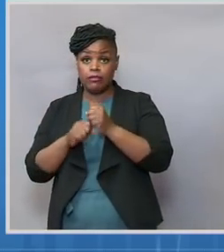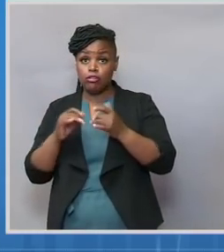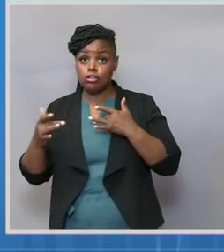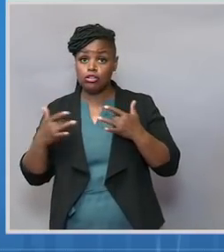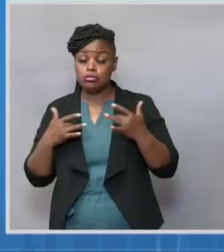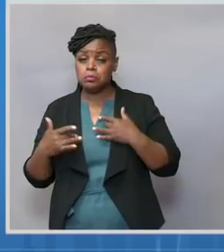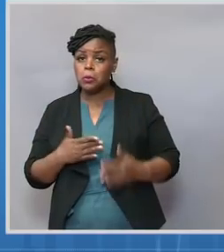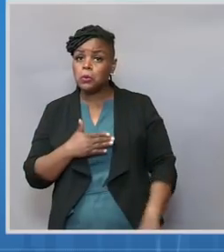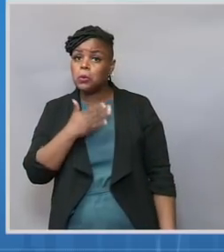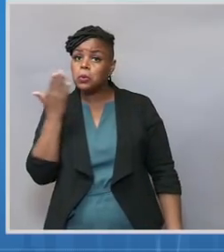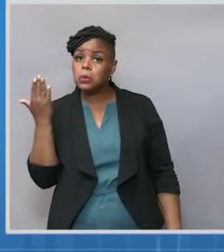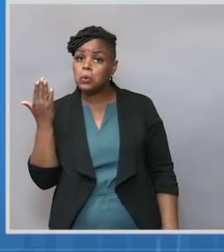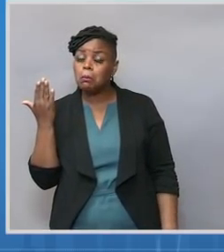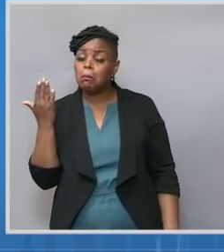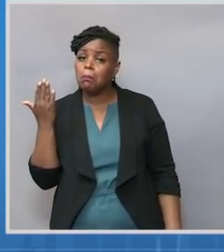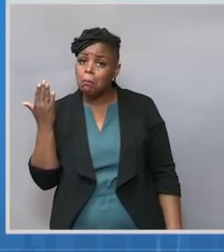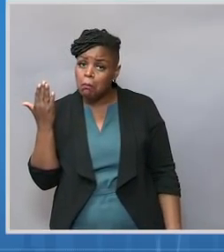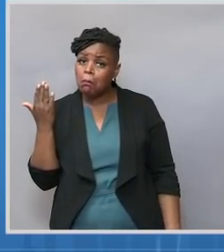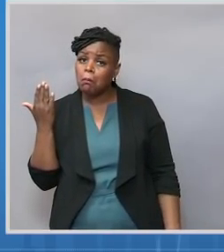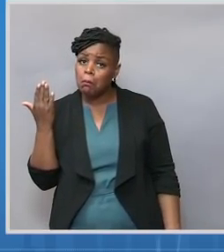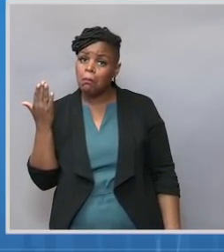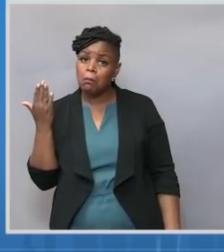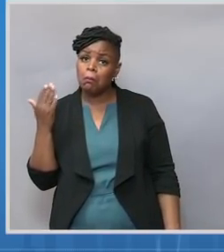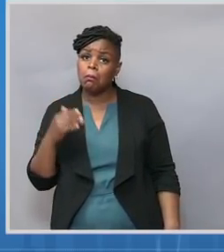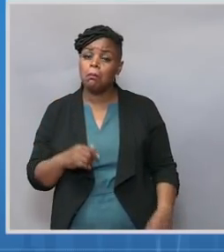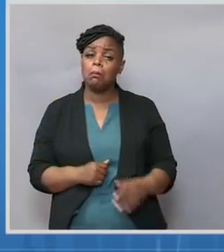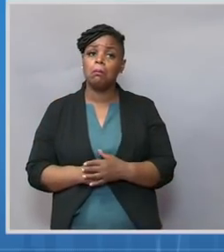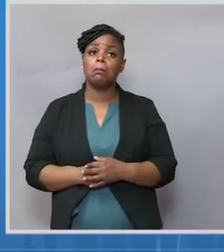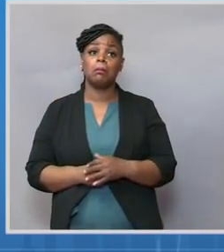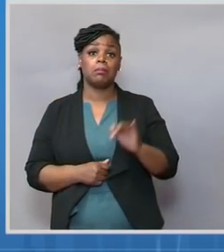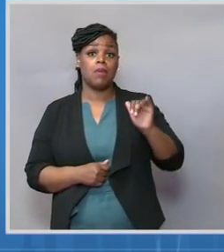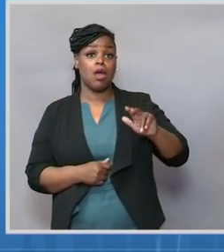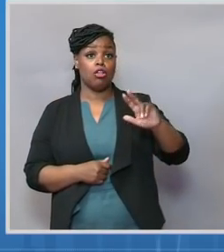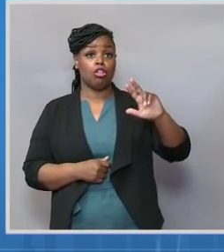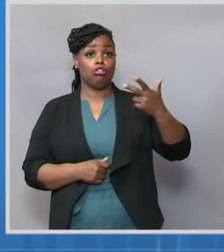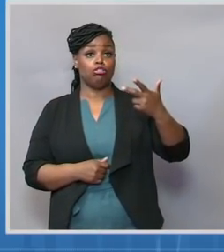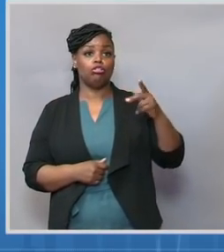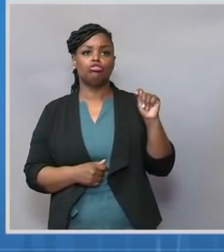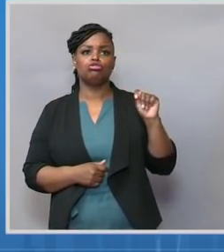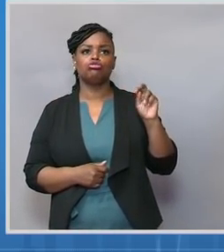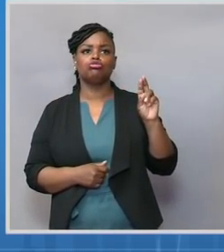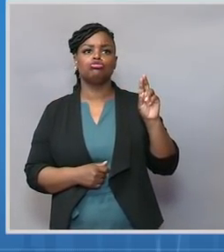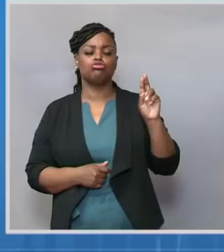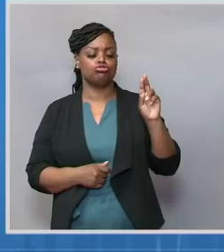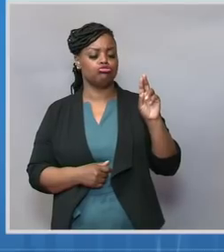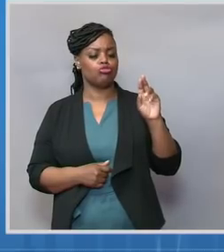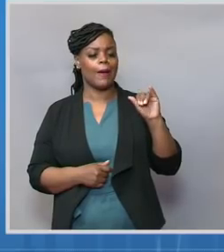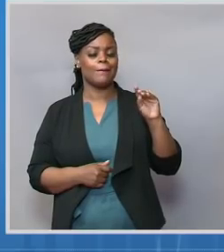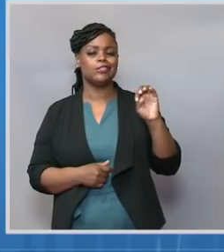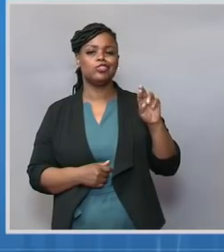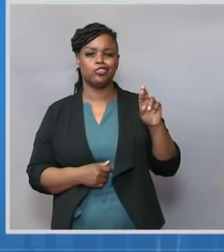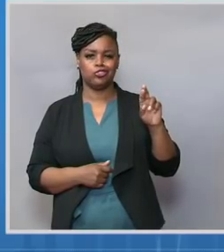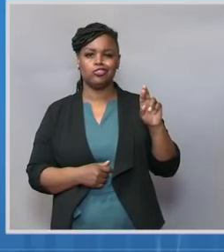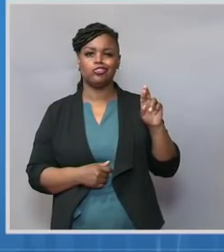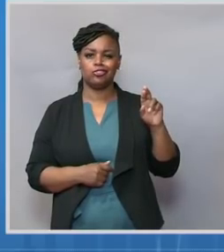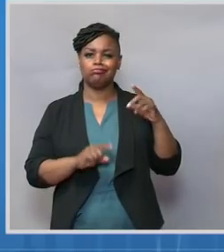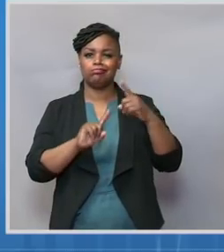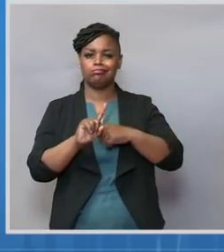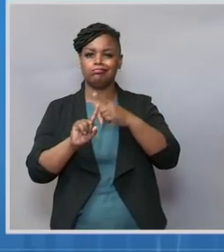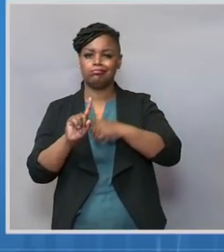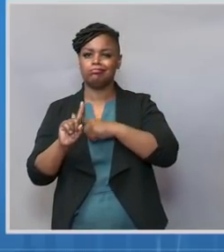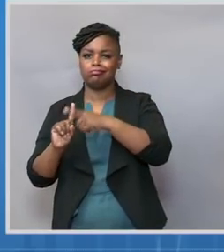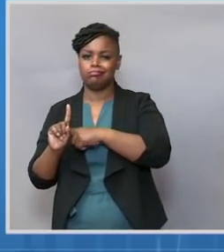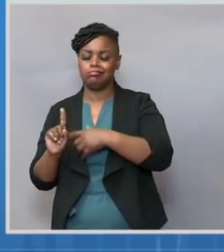people vaccinated in the third trimester or safety concerns for their babies. As such,